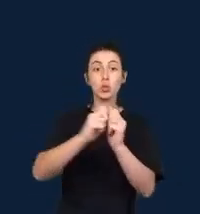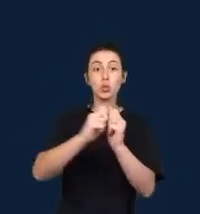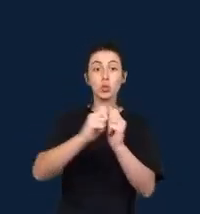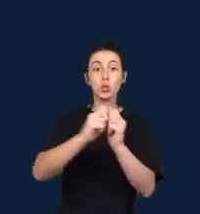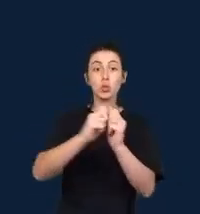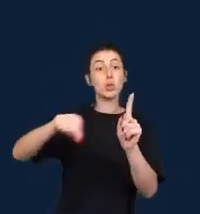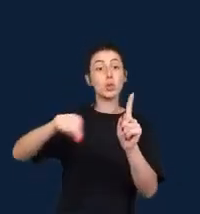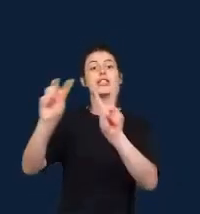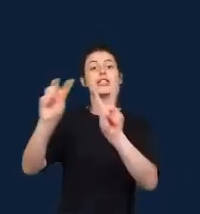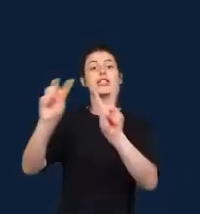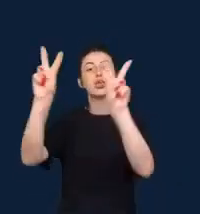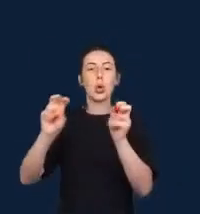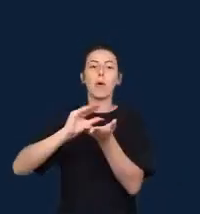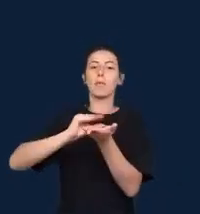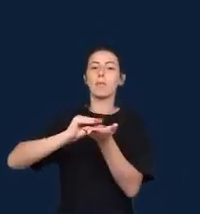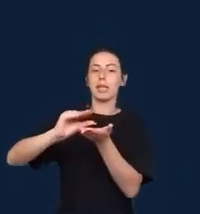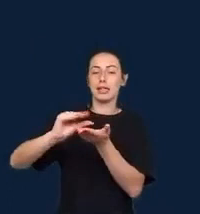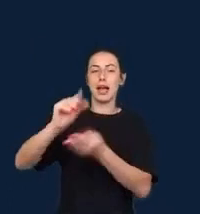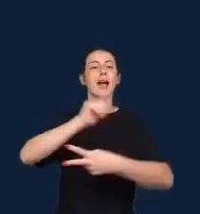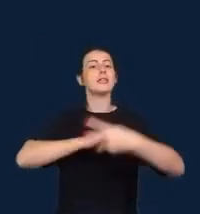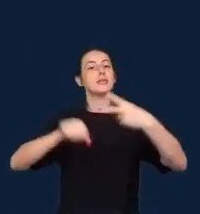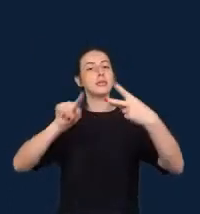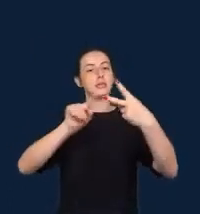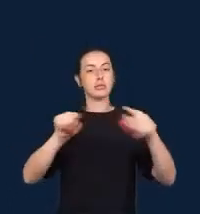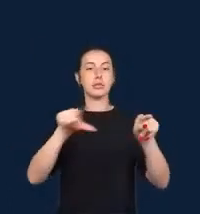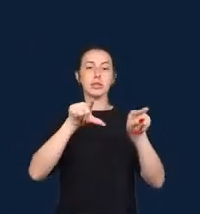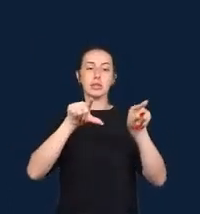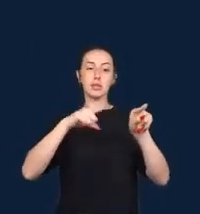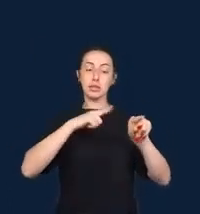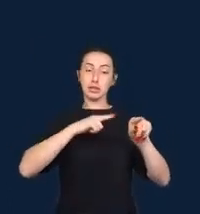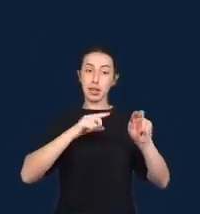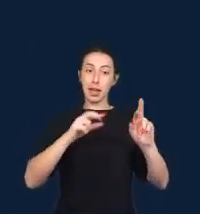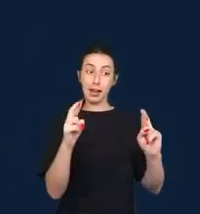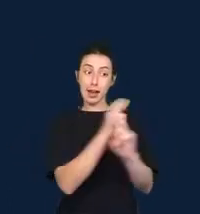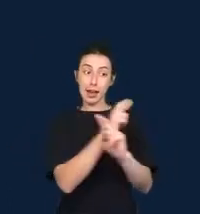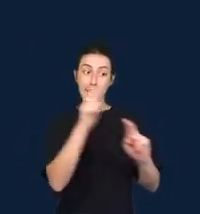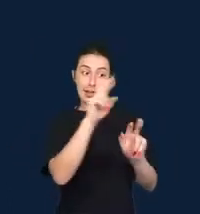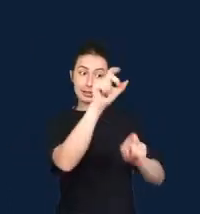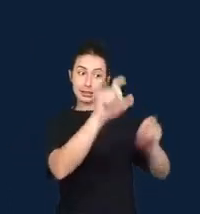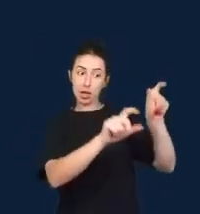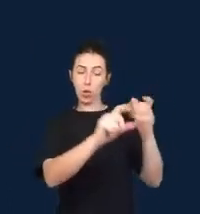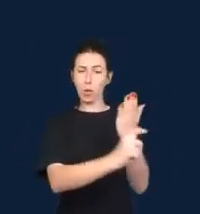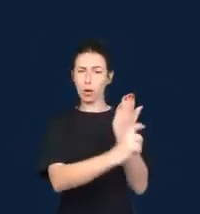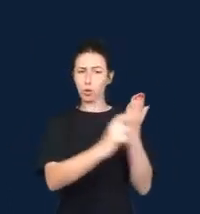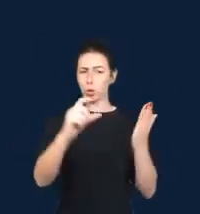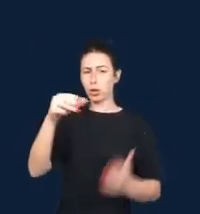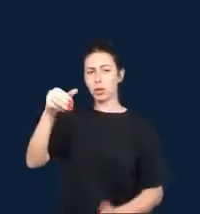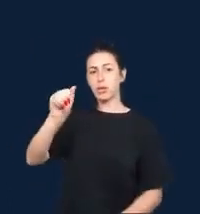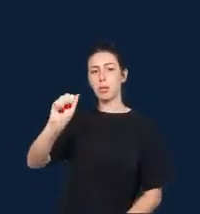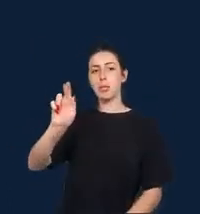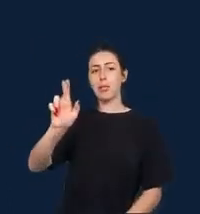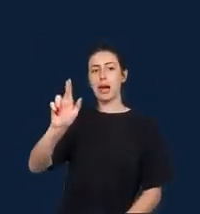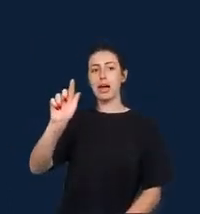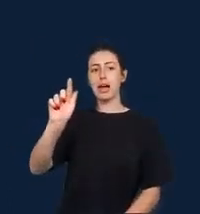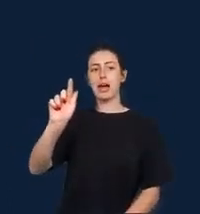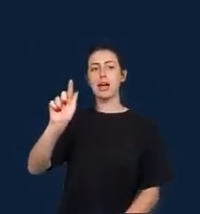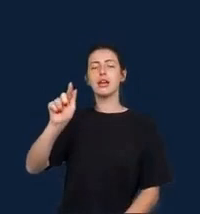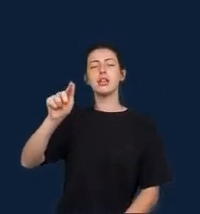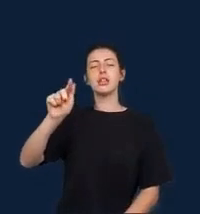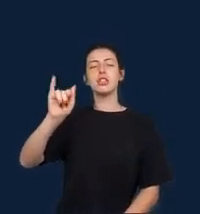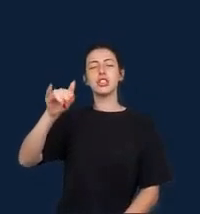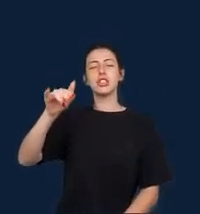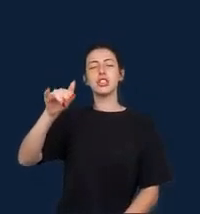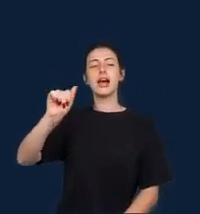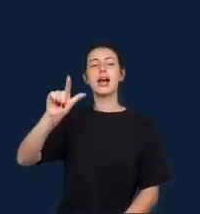cultivating reflexive ways of telling. And I will illustrate each of these with arguments